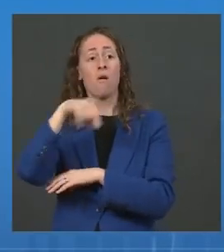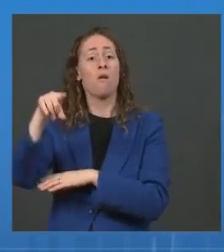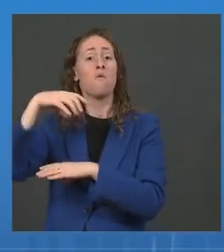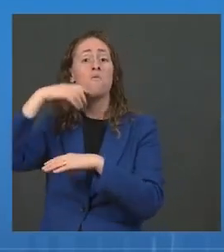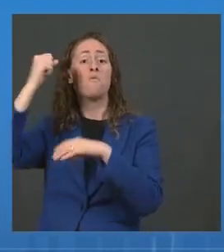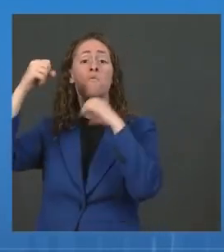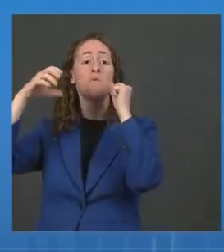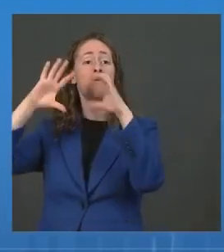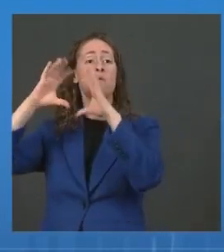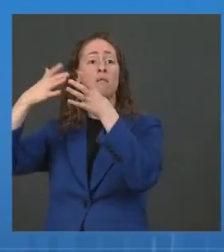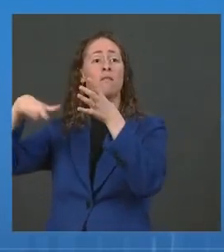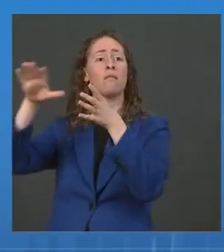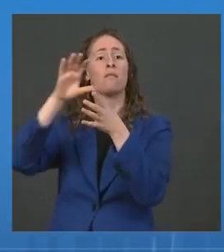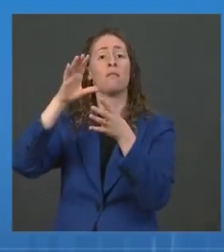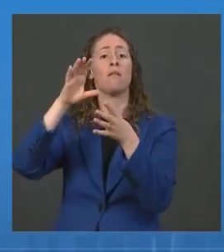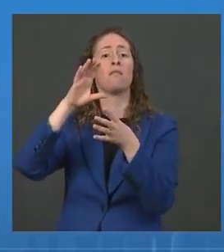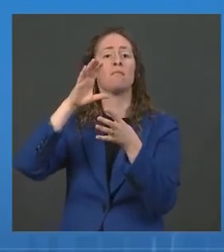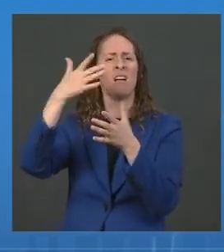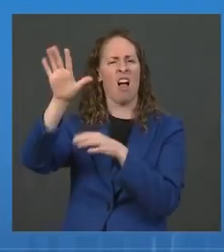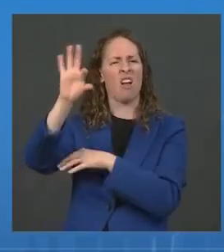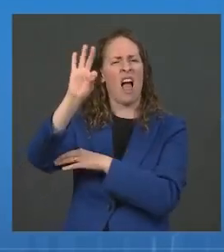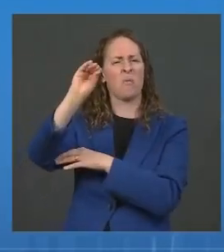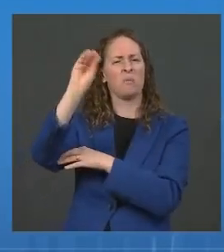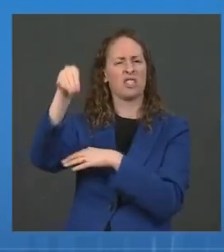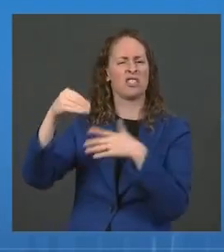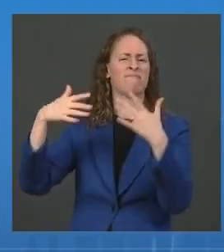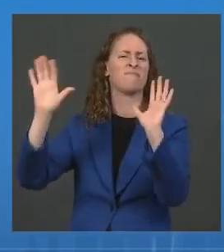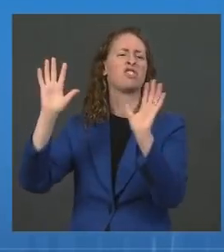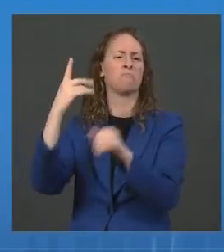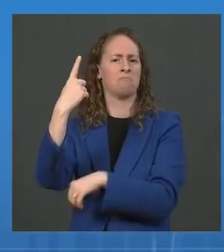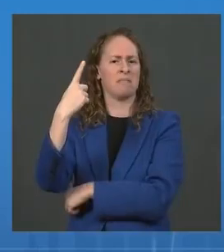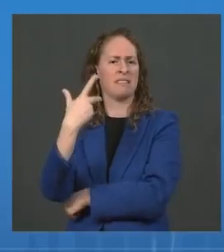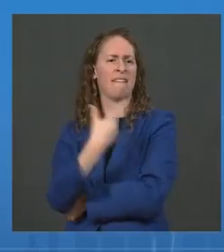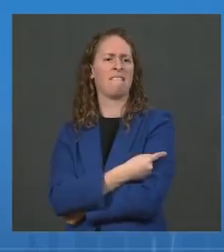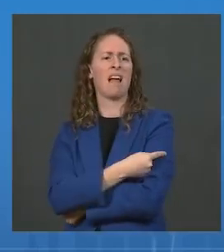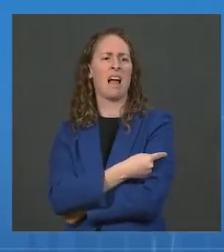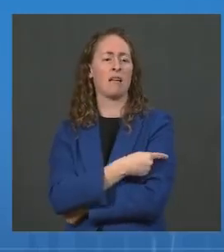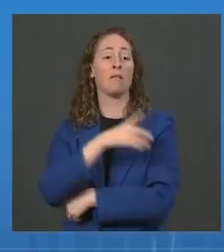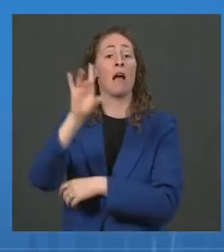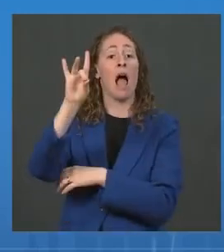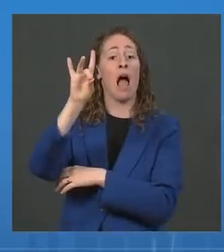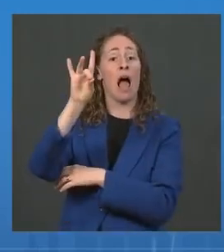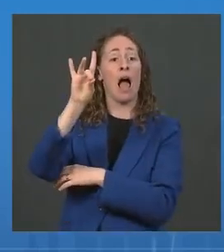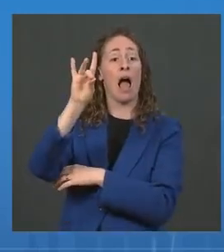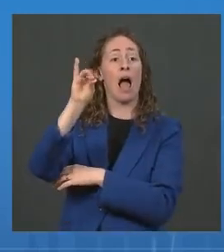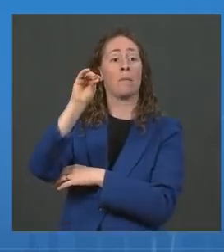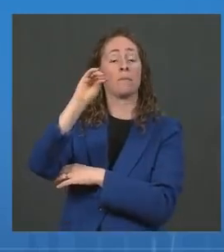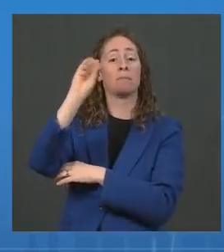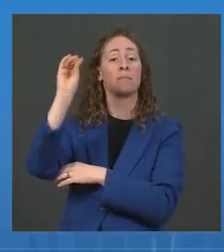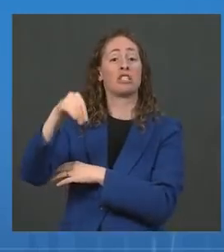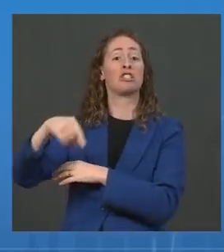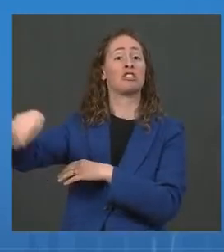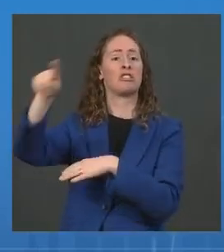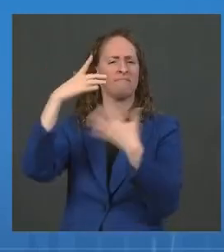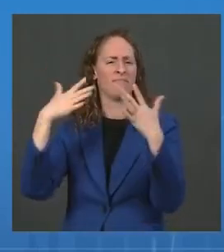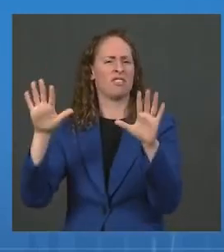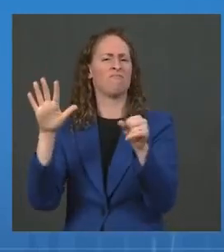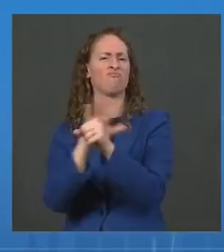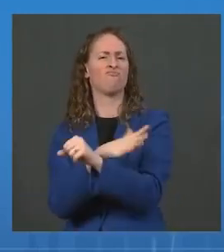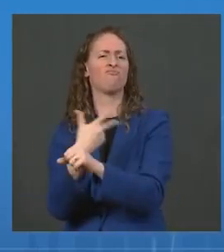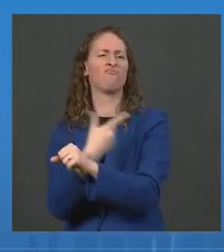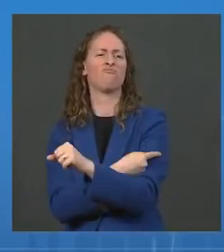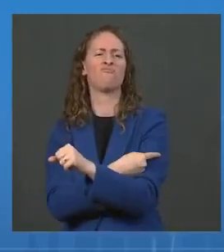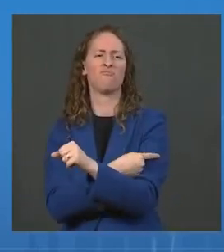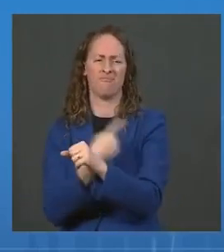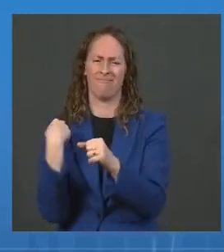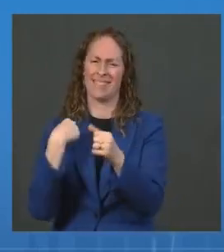vaccine, more than 80 percent who've gotten fully vaccinated. That's good progress, but we want to get as close to 100 percent as possible. You I do think to